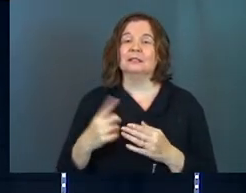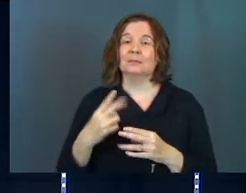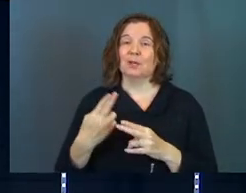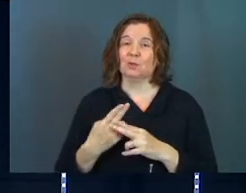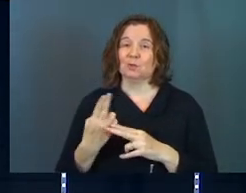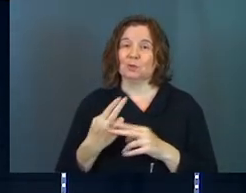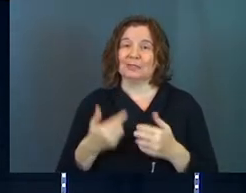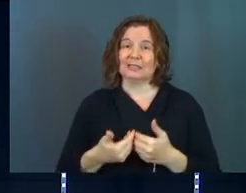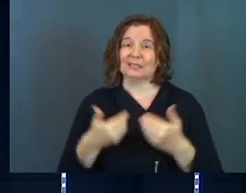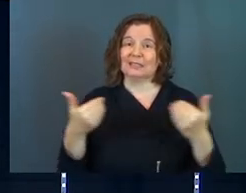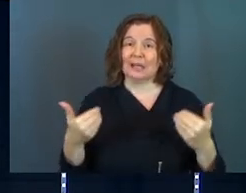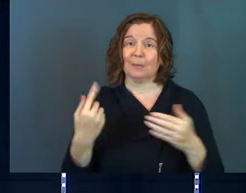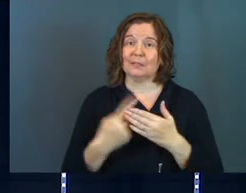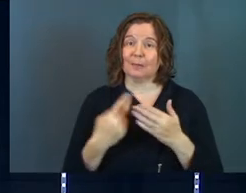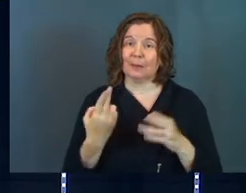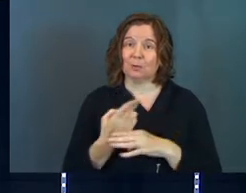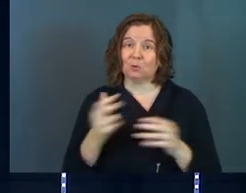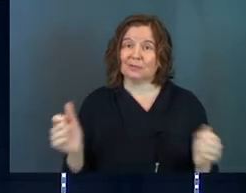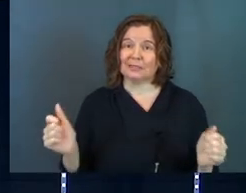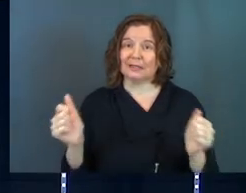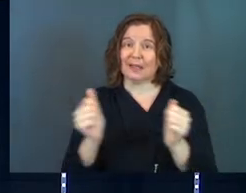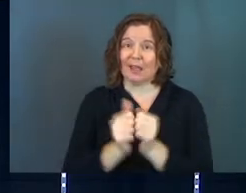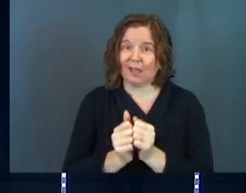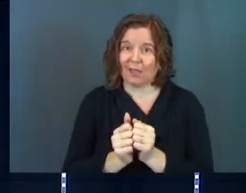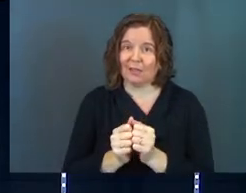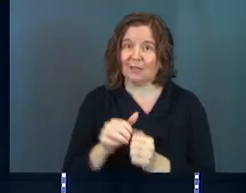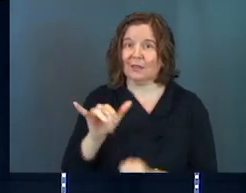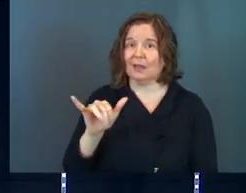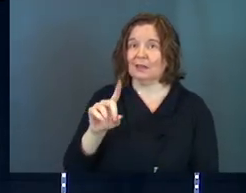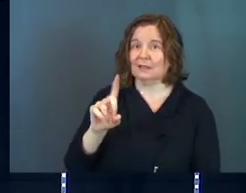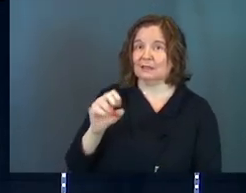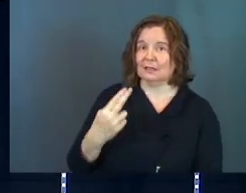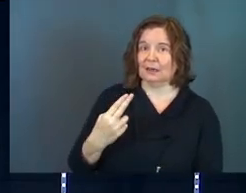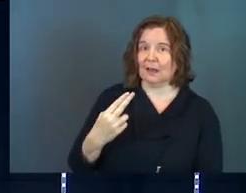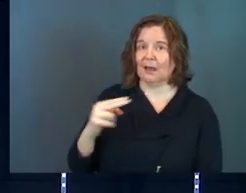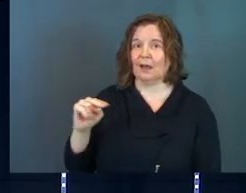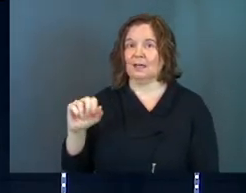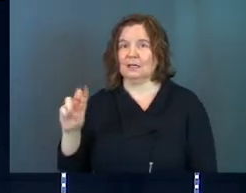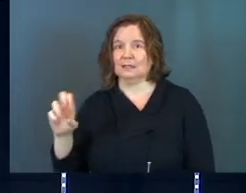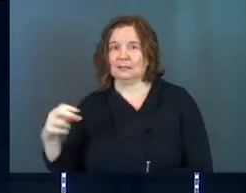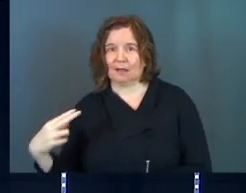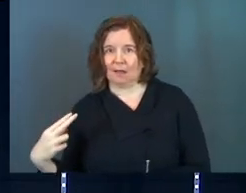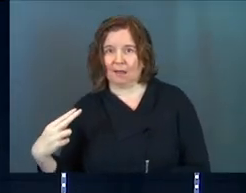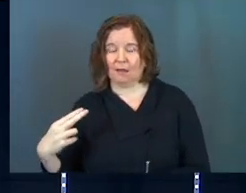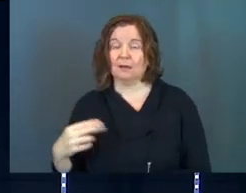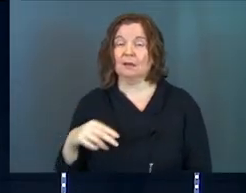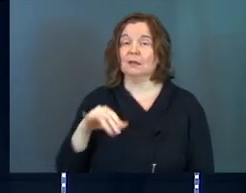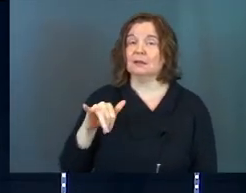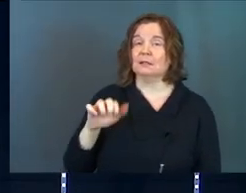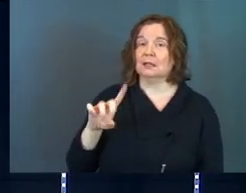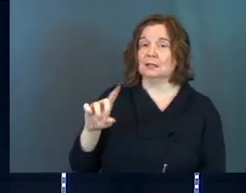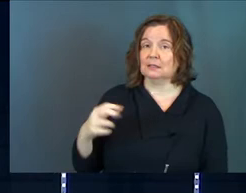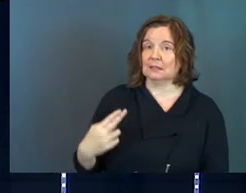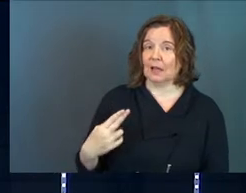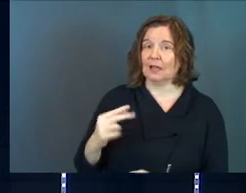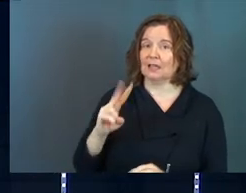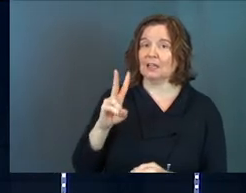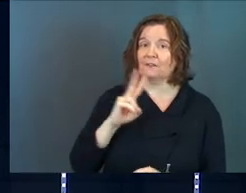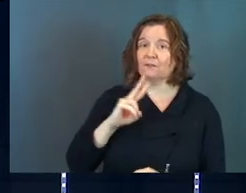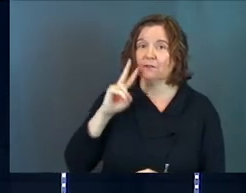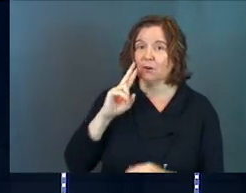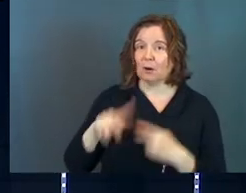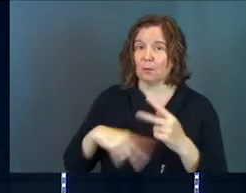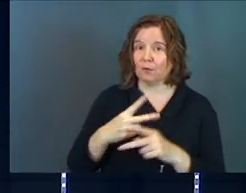they're used separately. Sometimes they're used together. Yadah. Nassah. So yadah is the verb